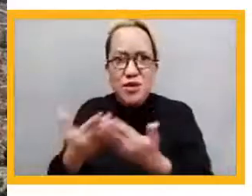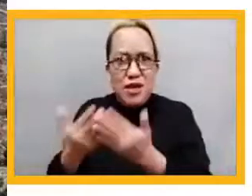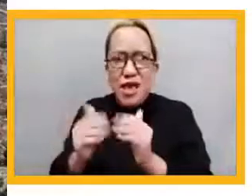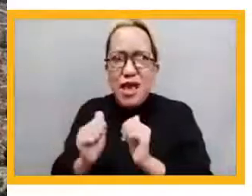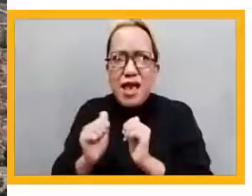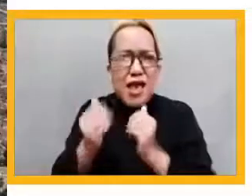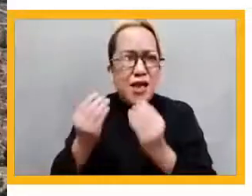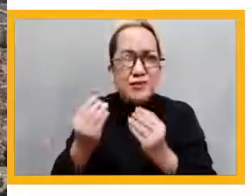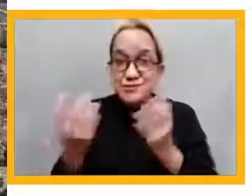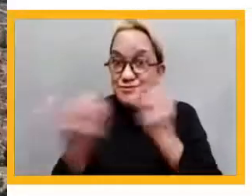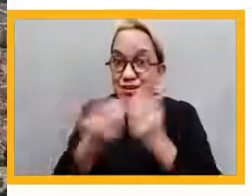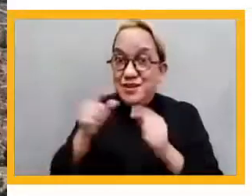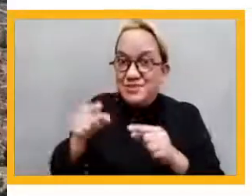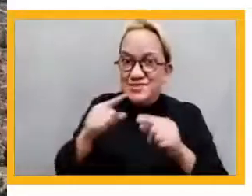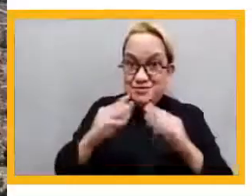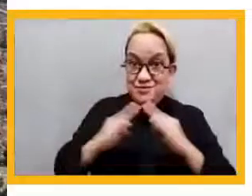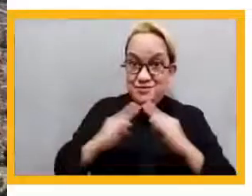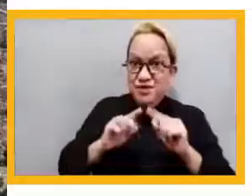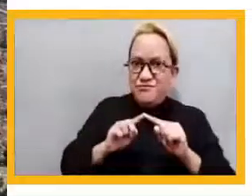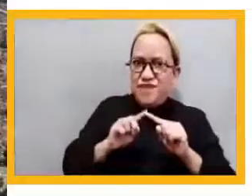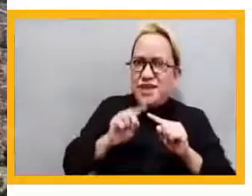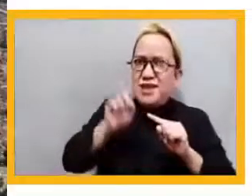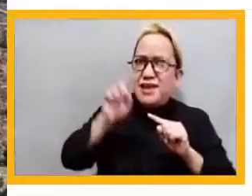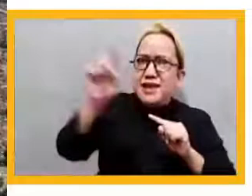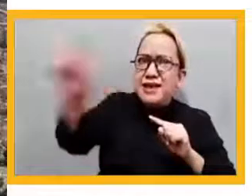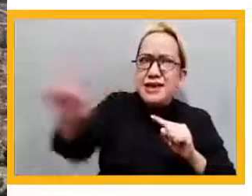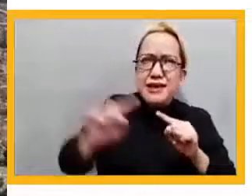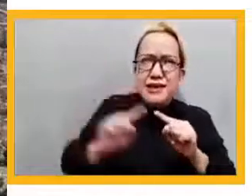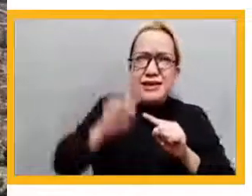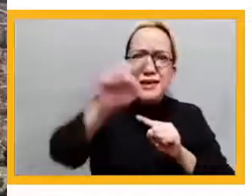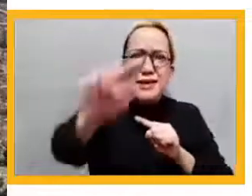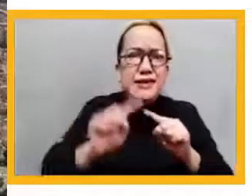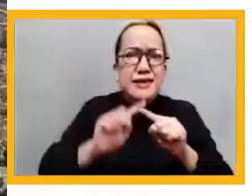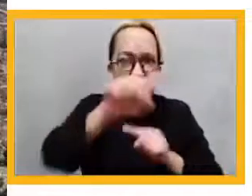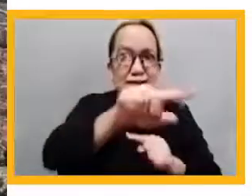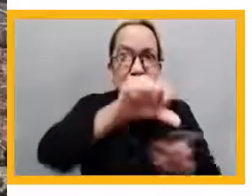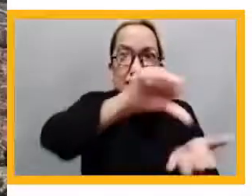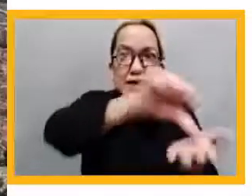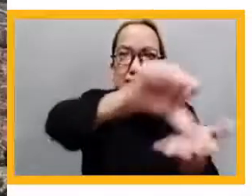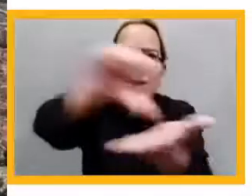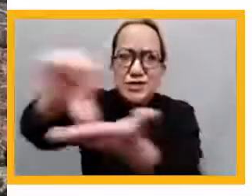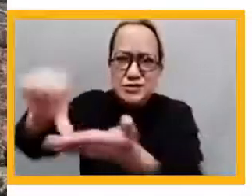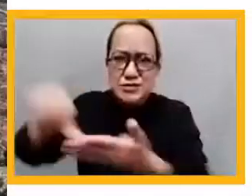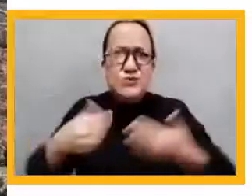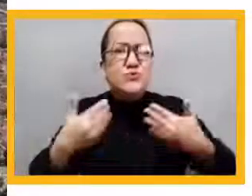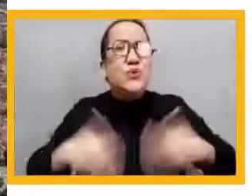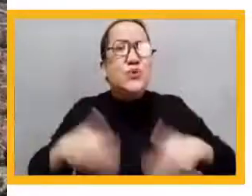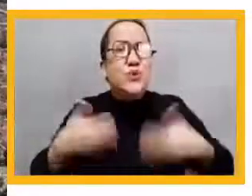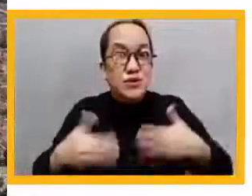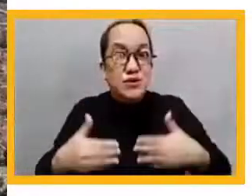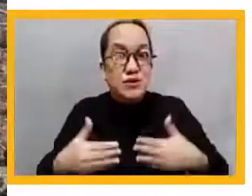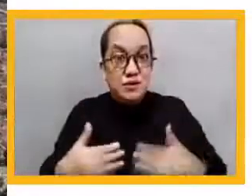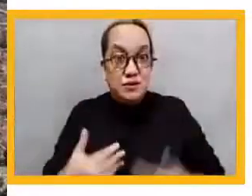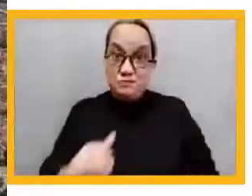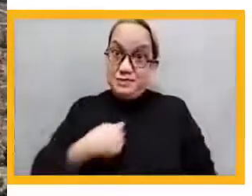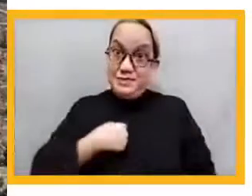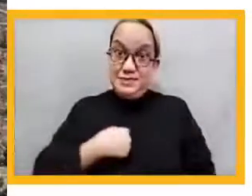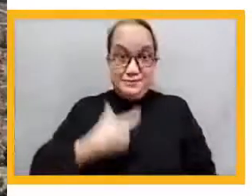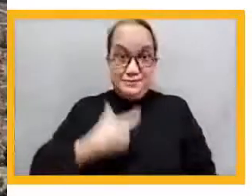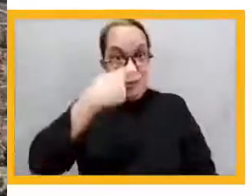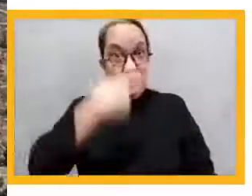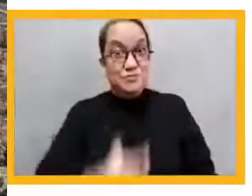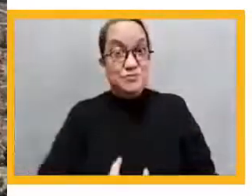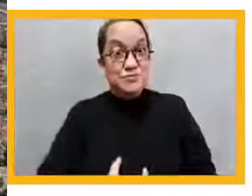way, we combine cooperative learning, personalized learning, a new role of the teacher as a mentor, a facilitator,